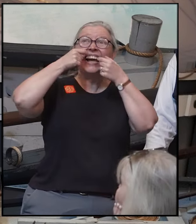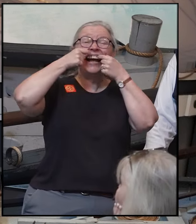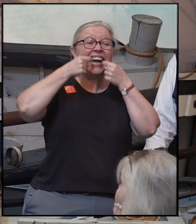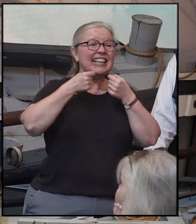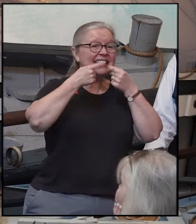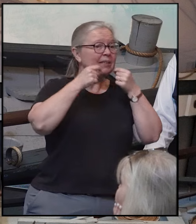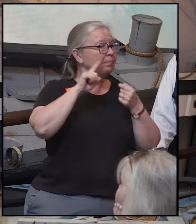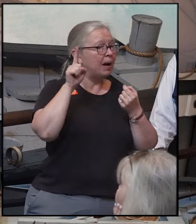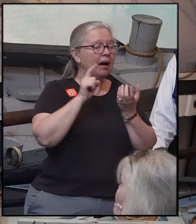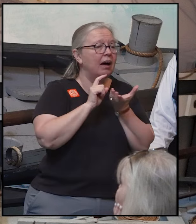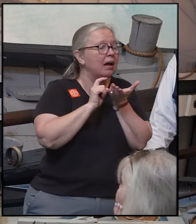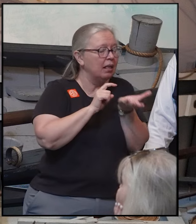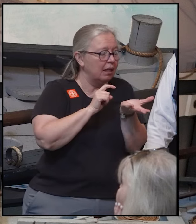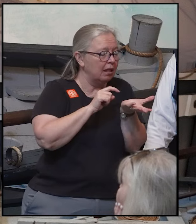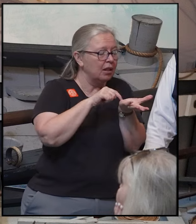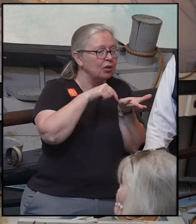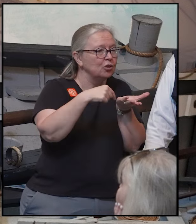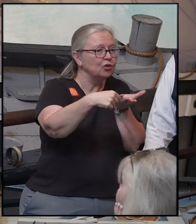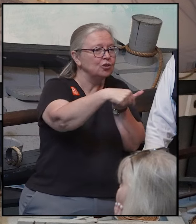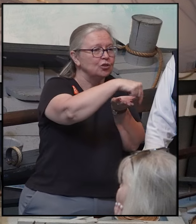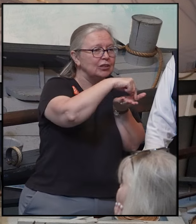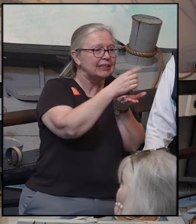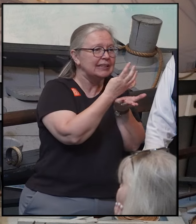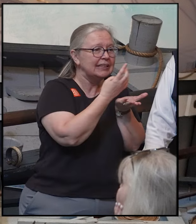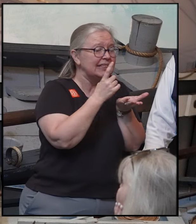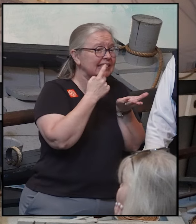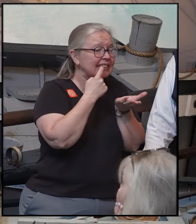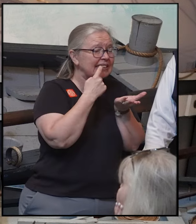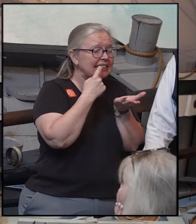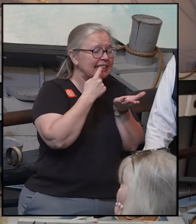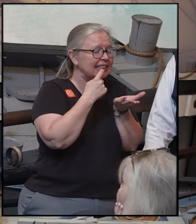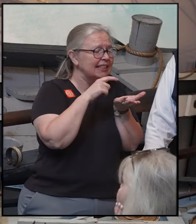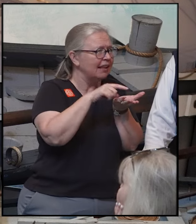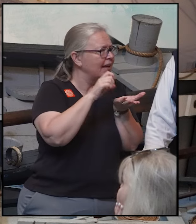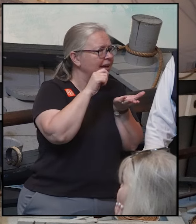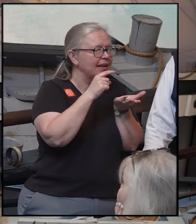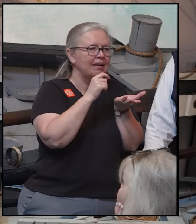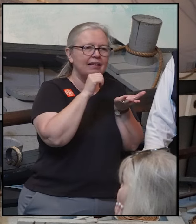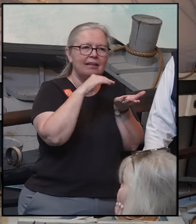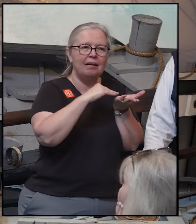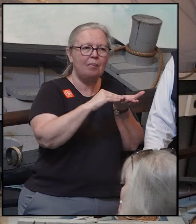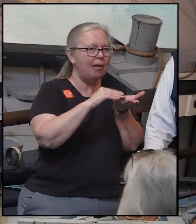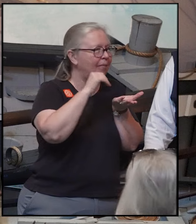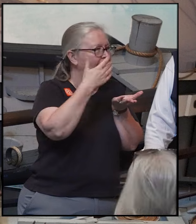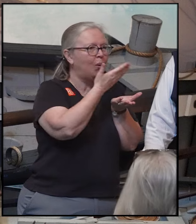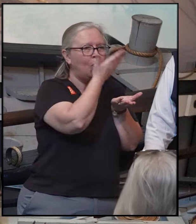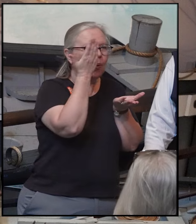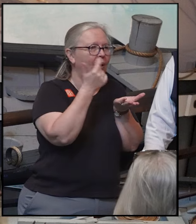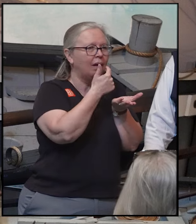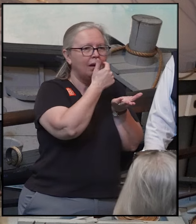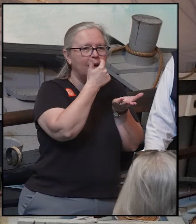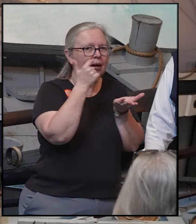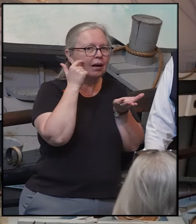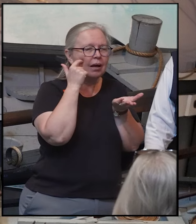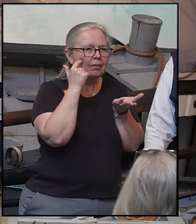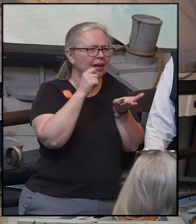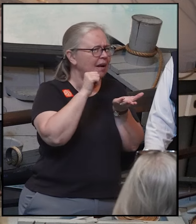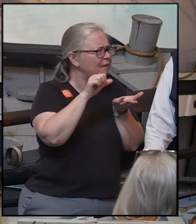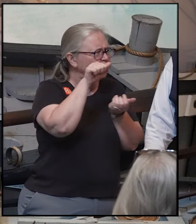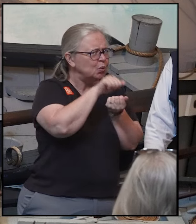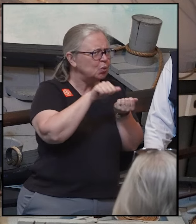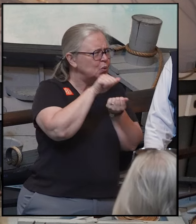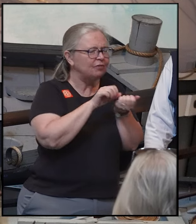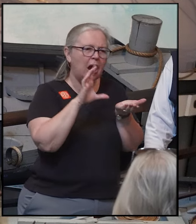only on the bottom of his jaw. And he doesn't use them for chewing. He uses them for grabbing. And his